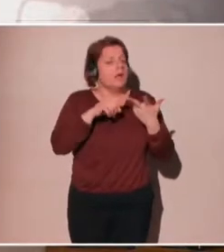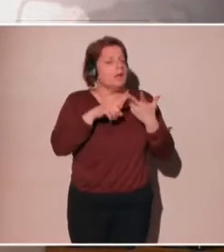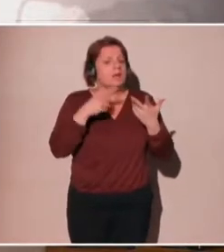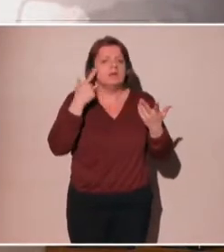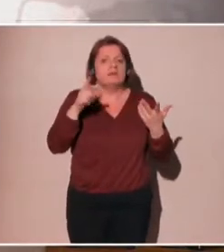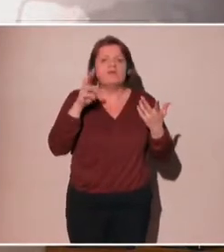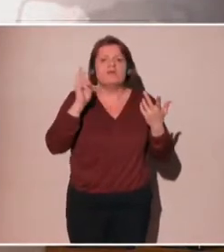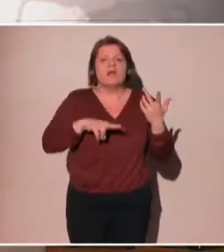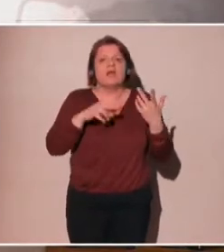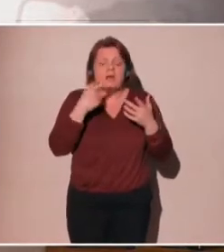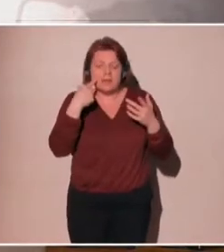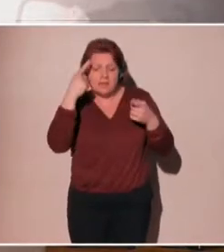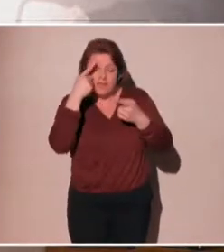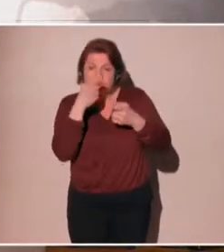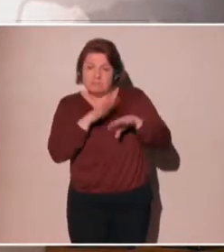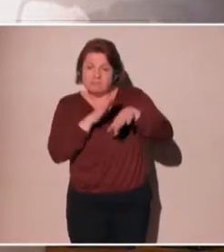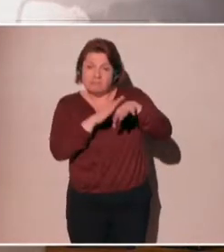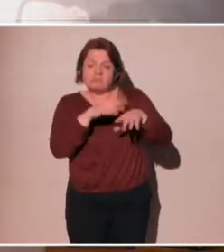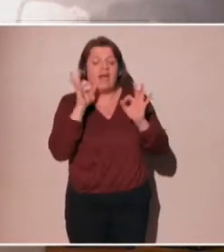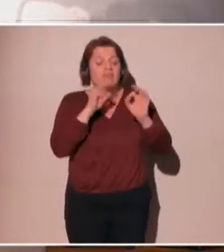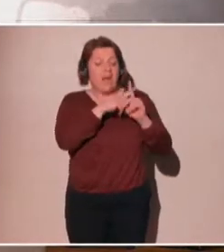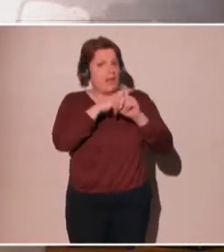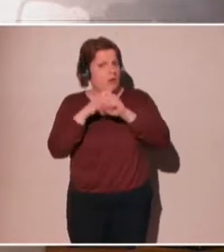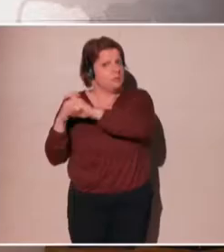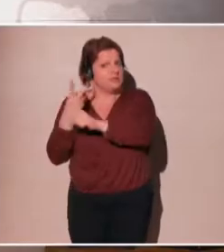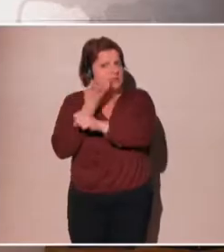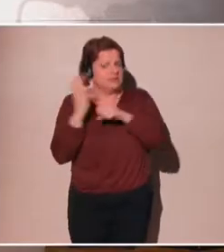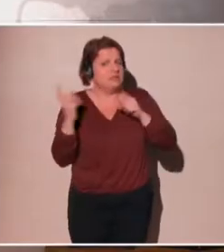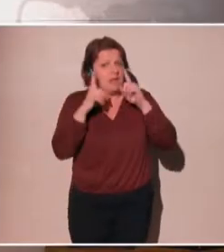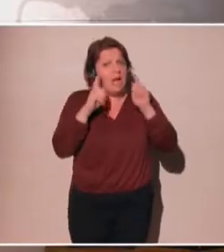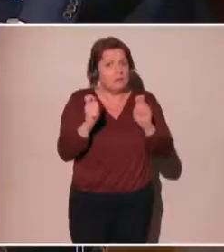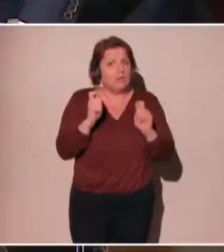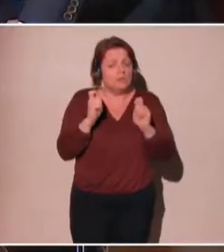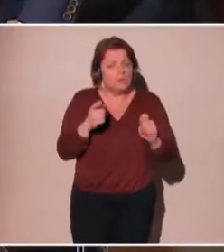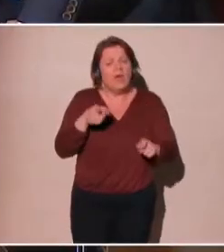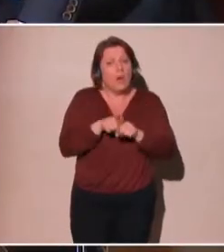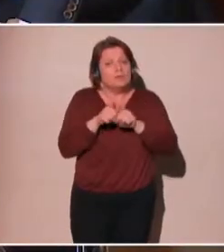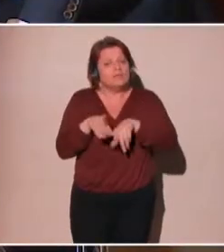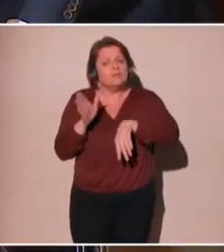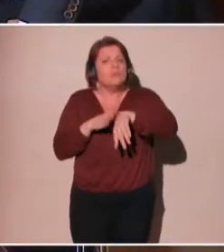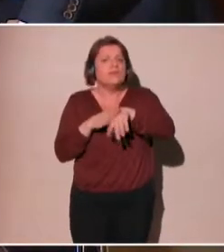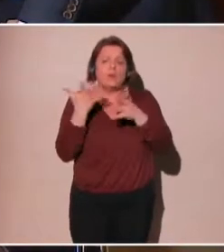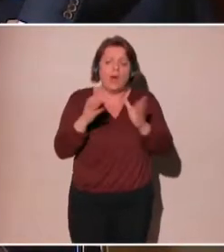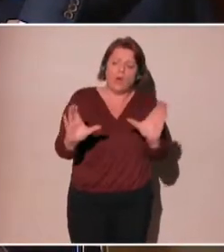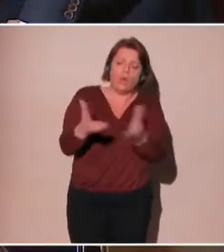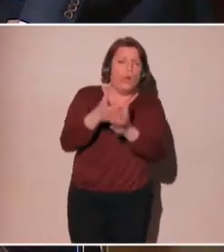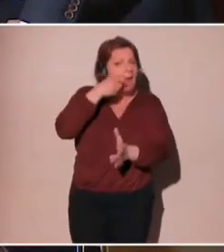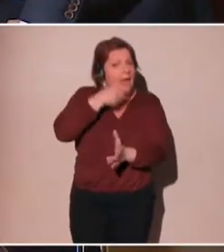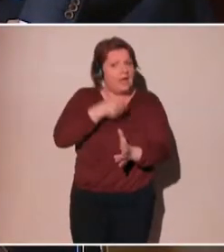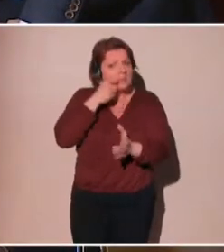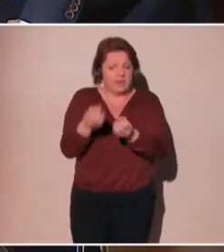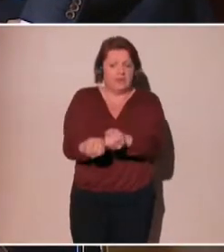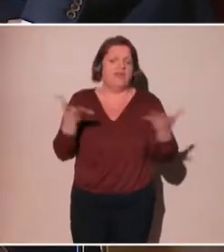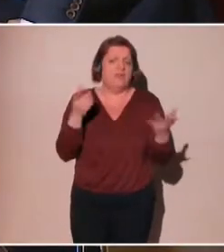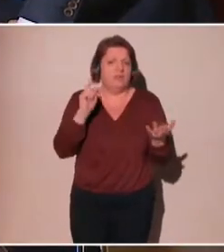that one should have an algorithm audit and also to have a group of experts dealing with